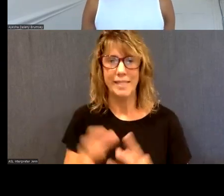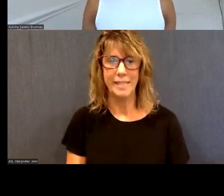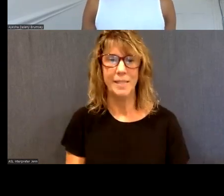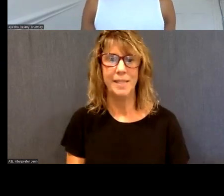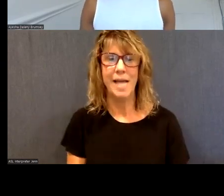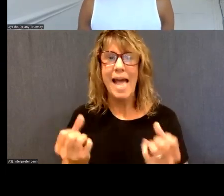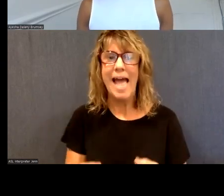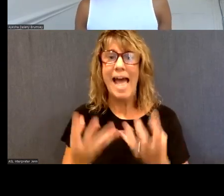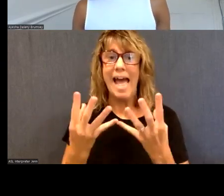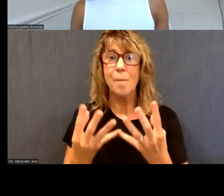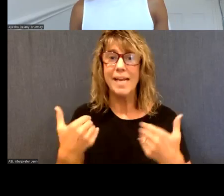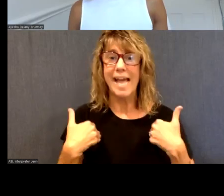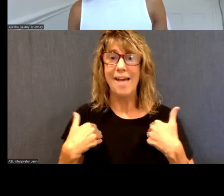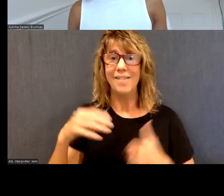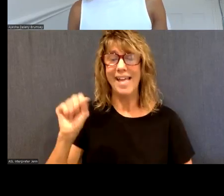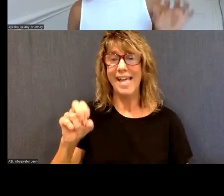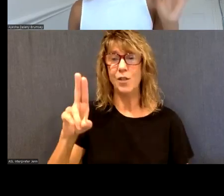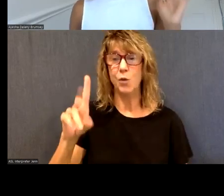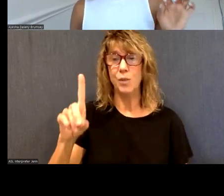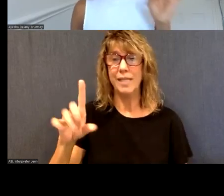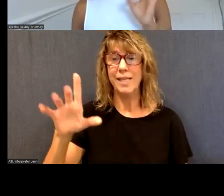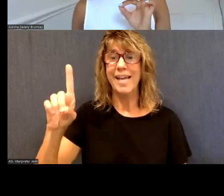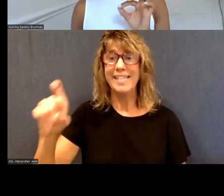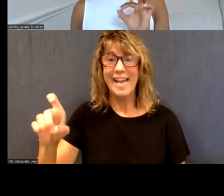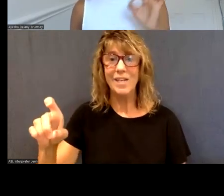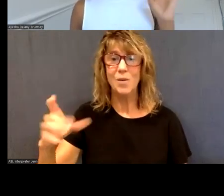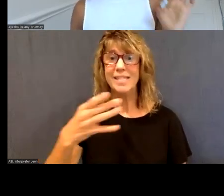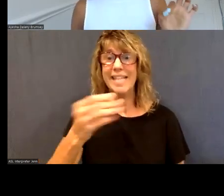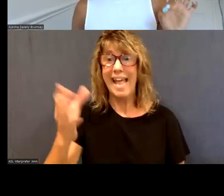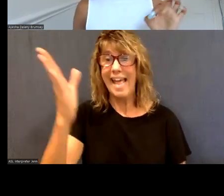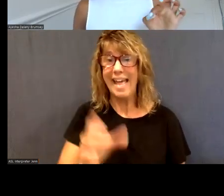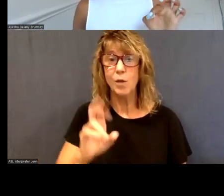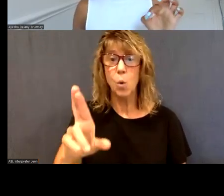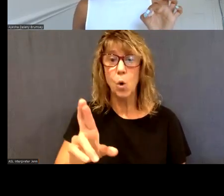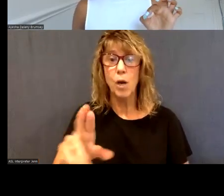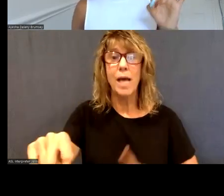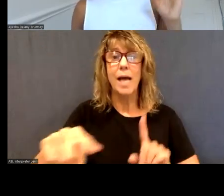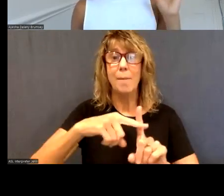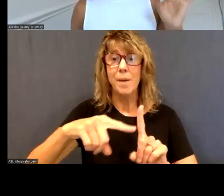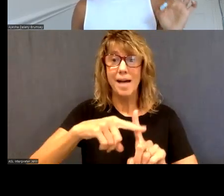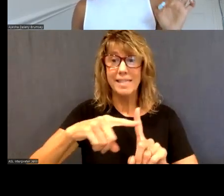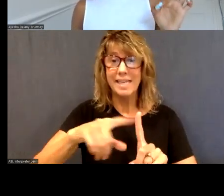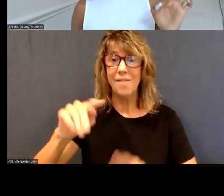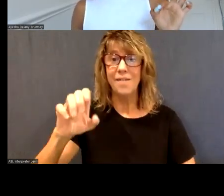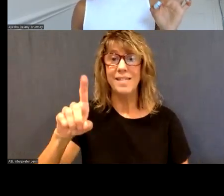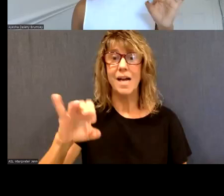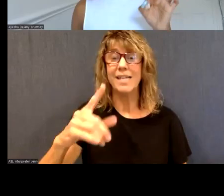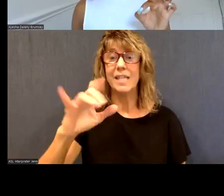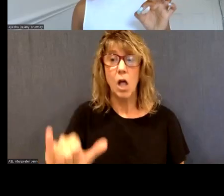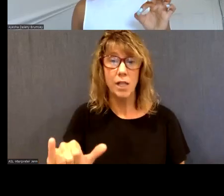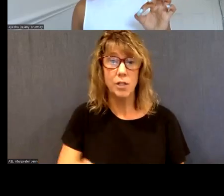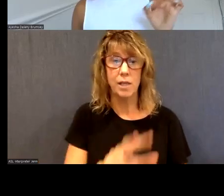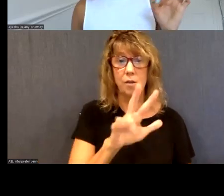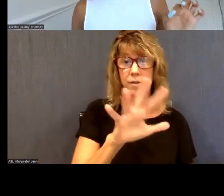how many have a substance use diagnosis and or a positive toxicology? It's a 35%,